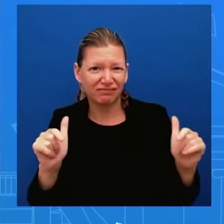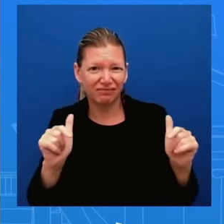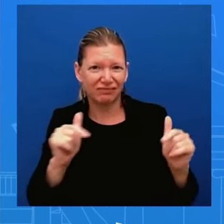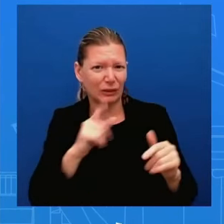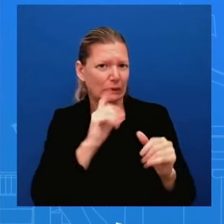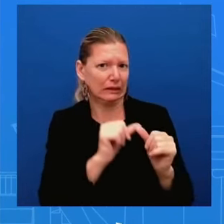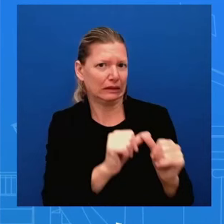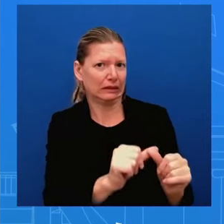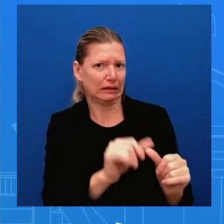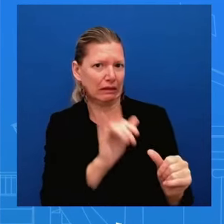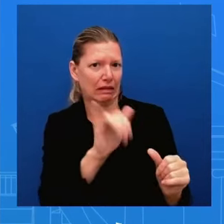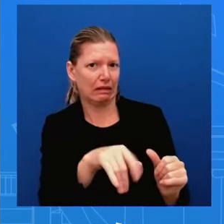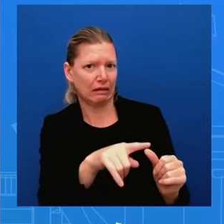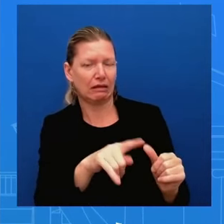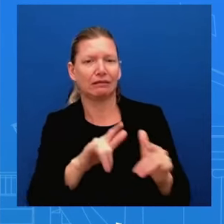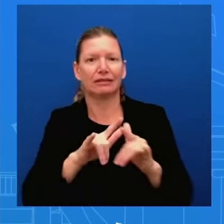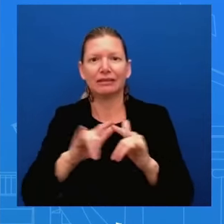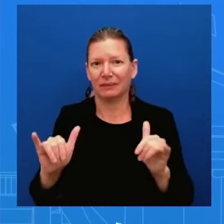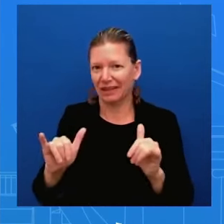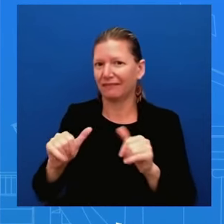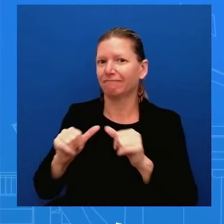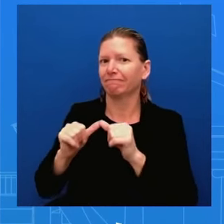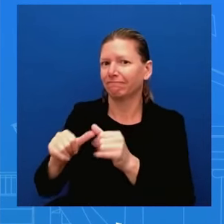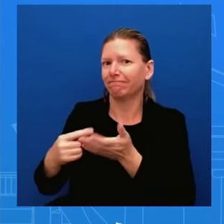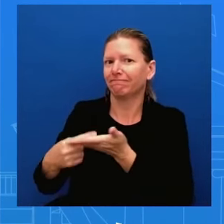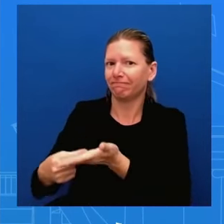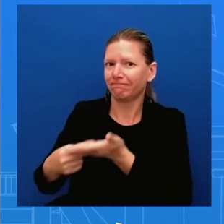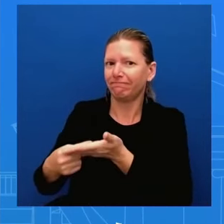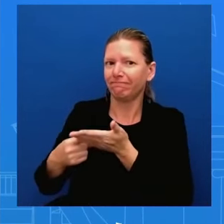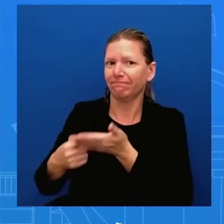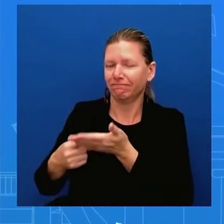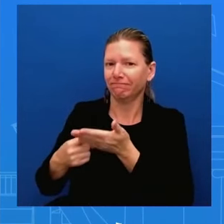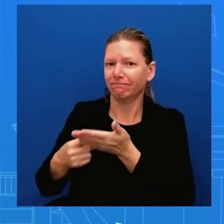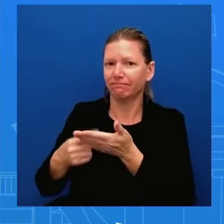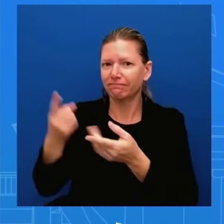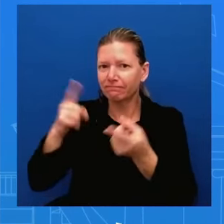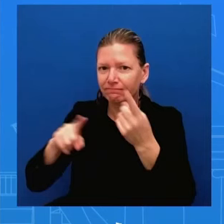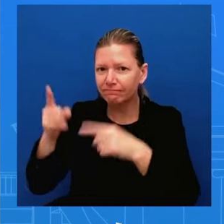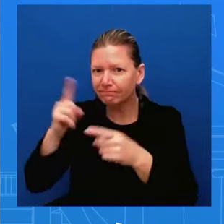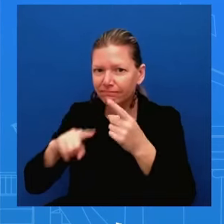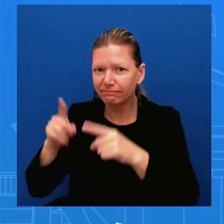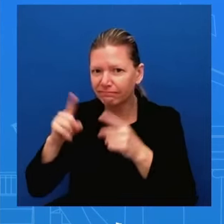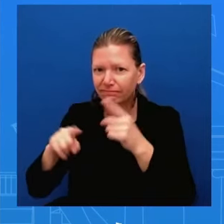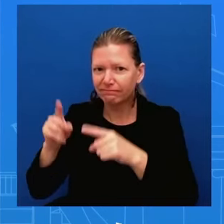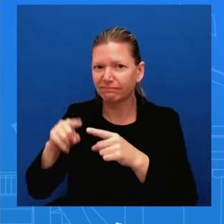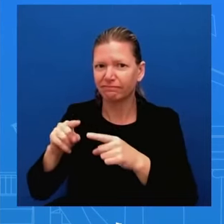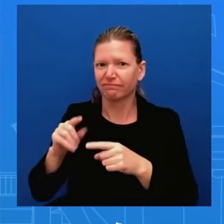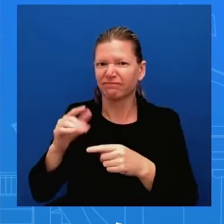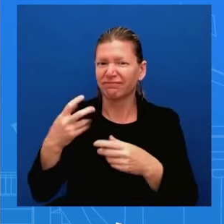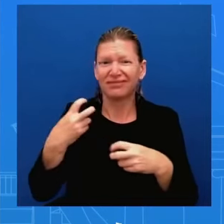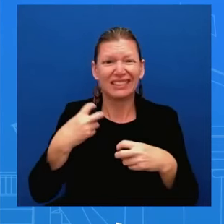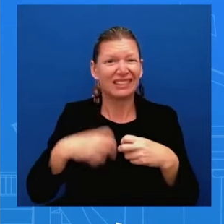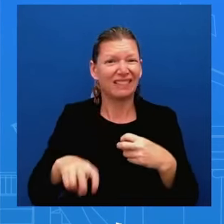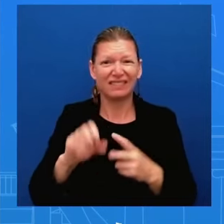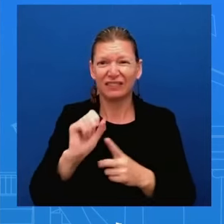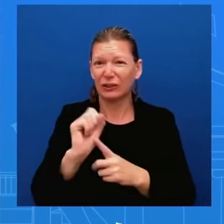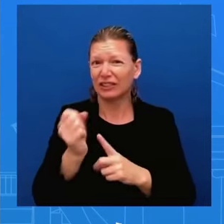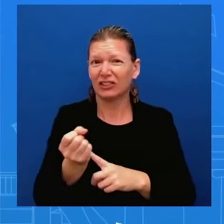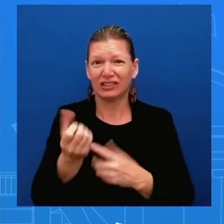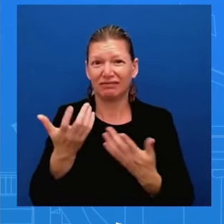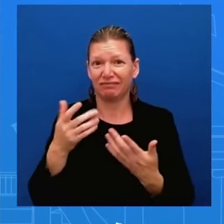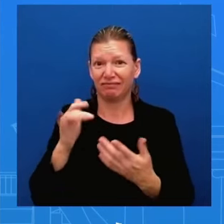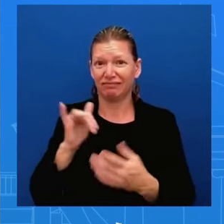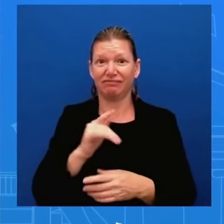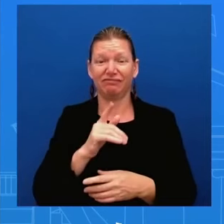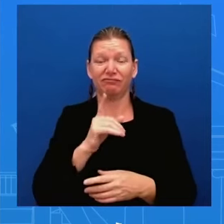uh it is a dynamic situation uh and as it relates to to rafa i answered i think amir